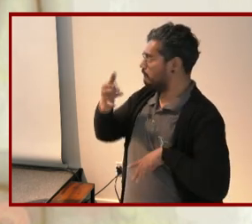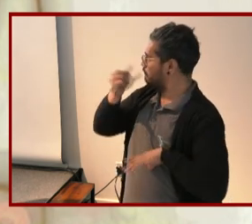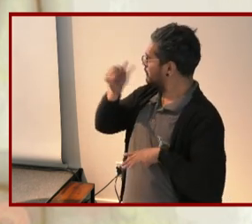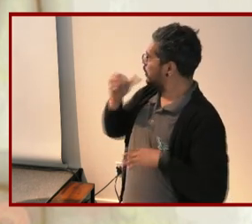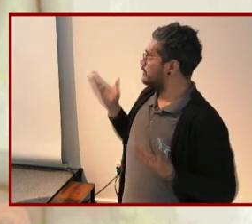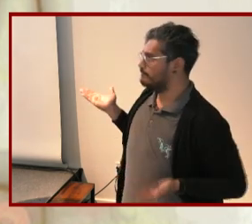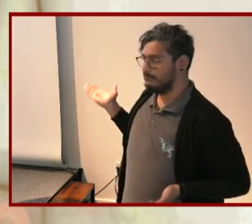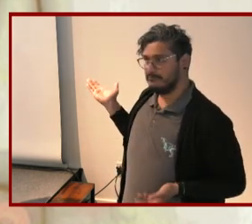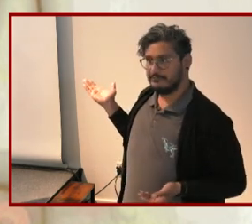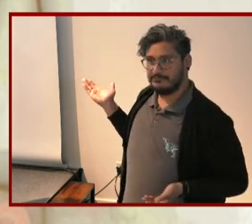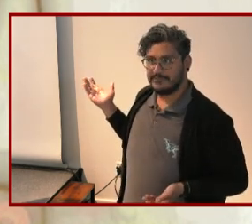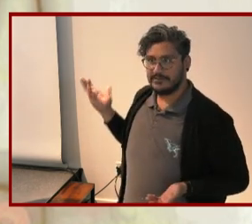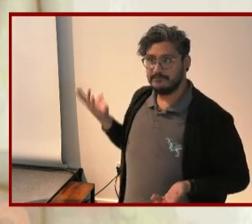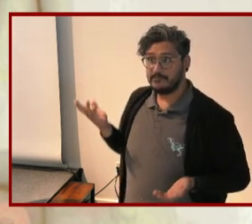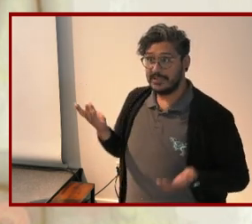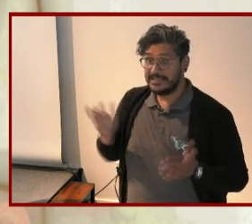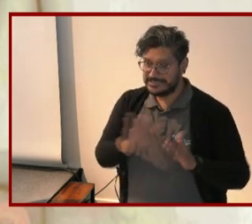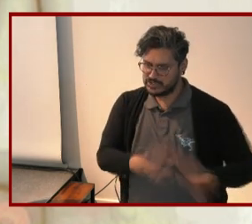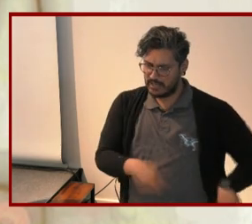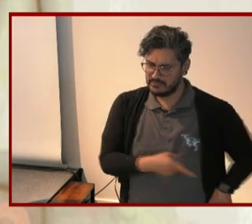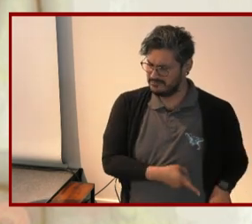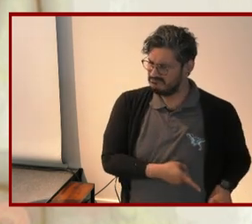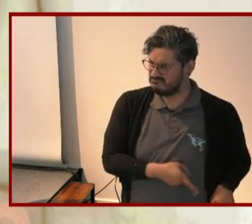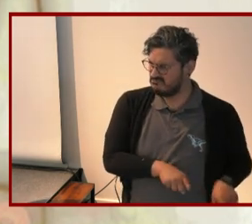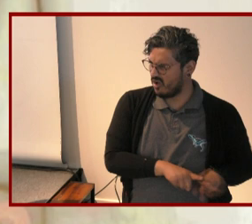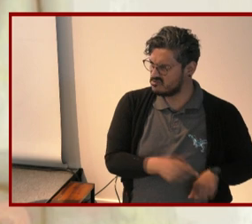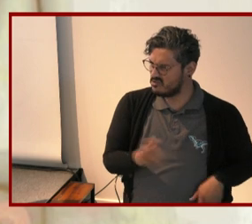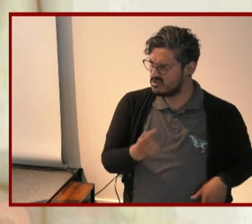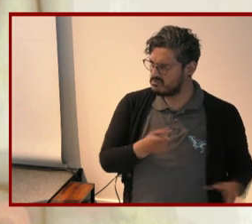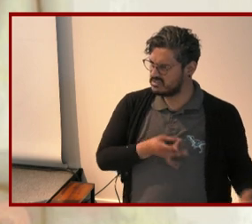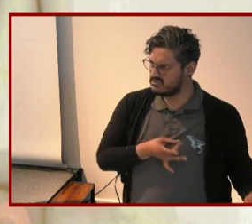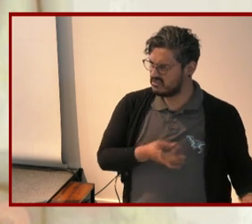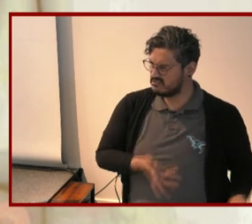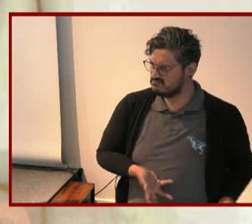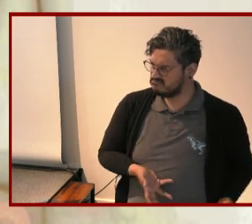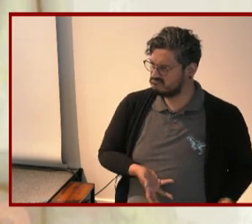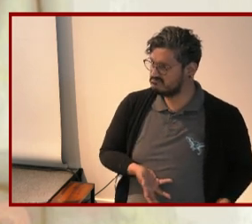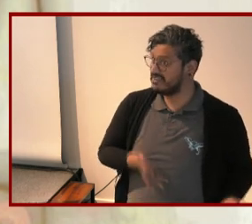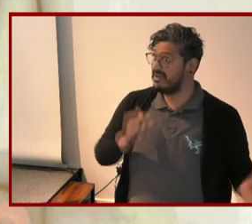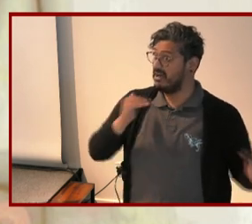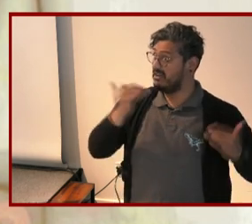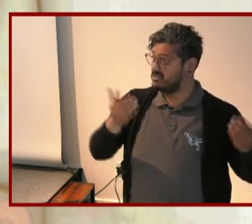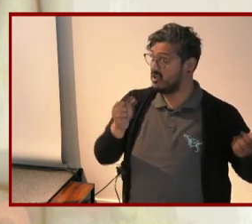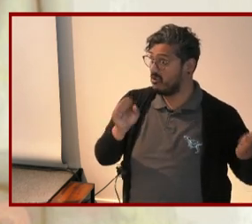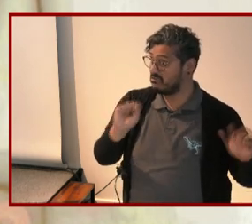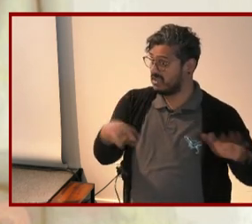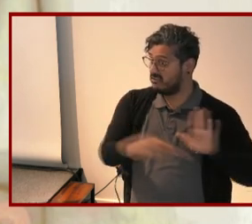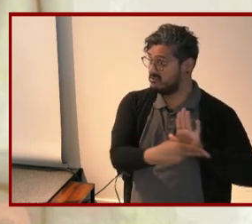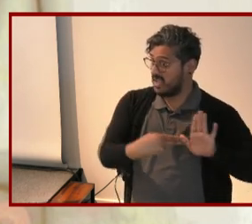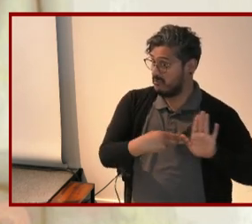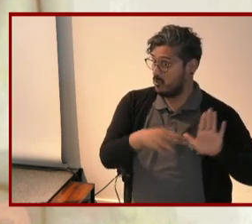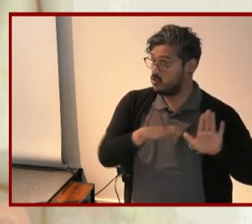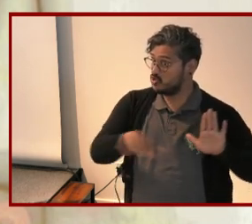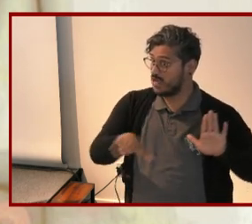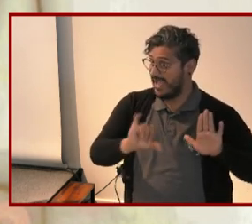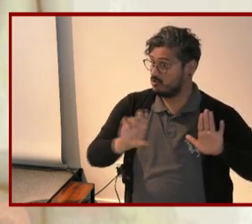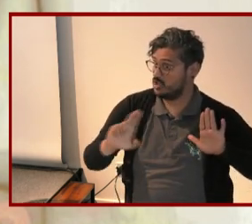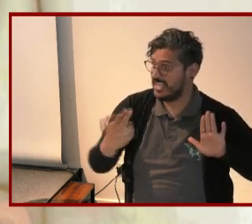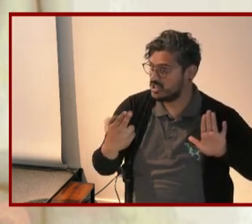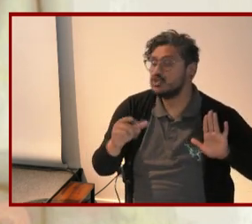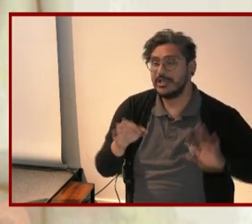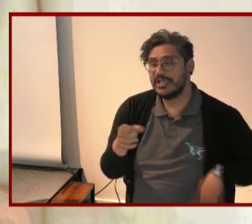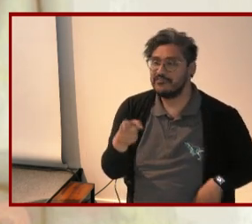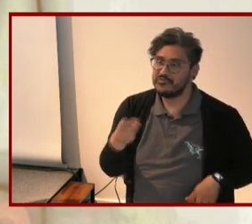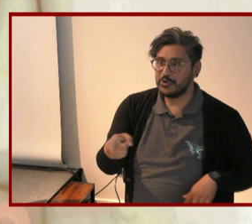childhood also is sticky an adult can be called childish when they behave in ways that convey